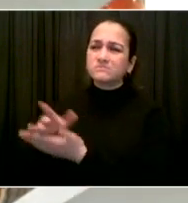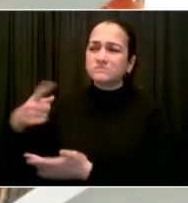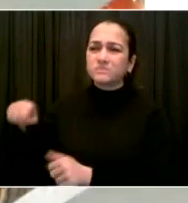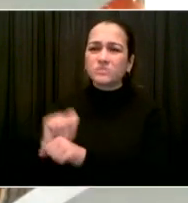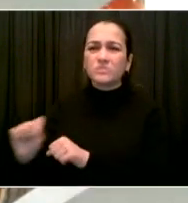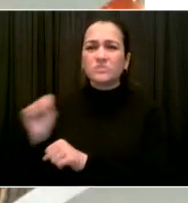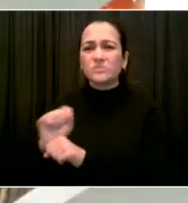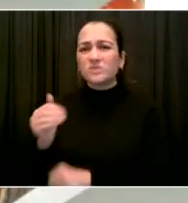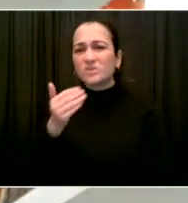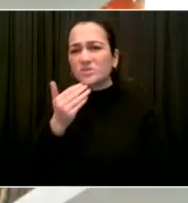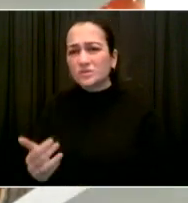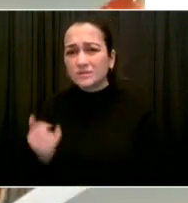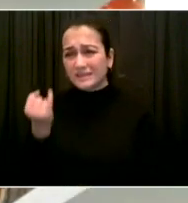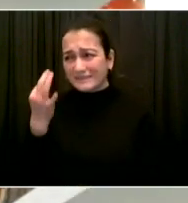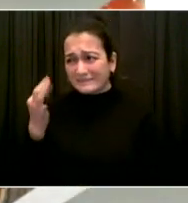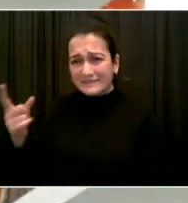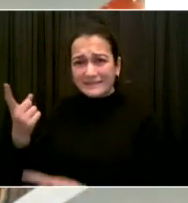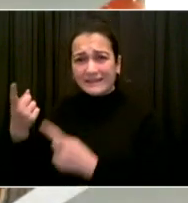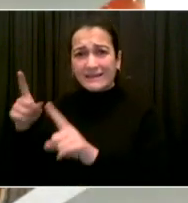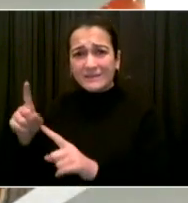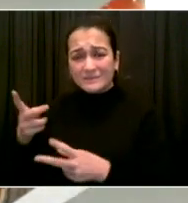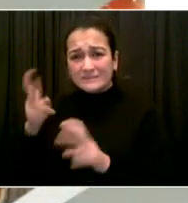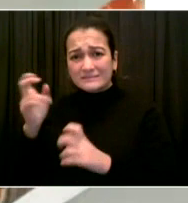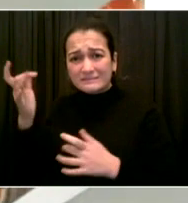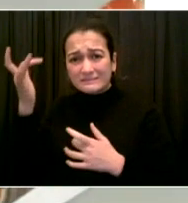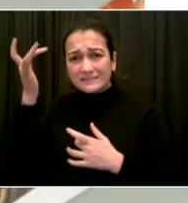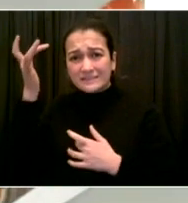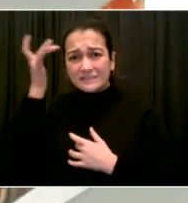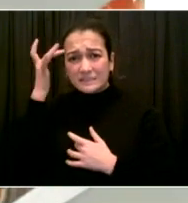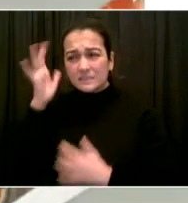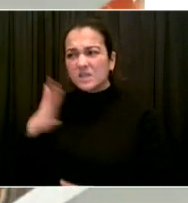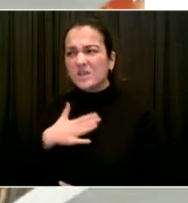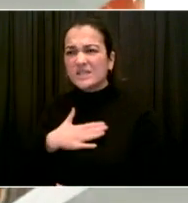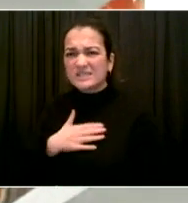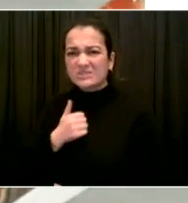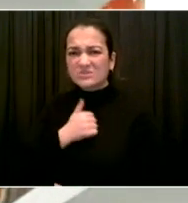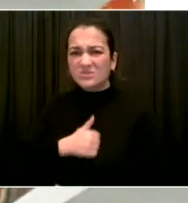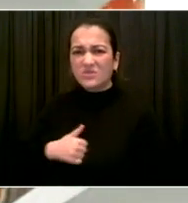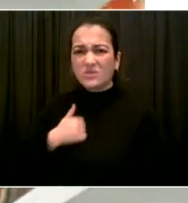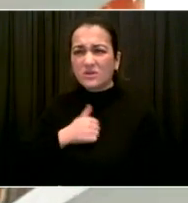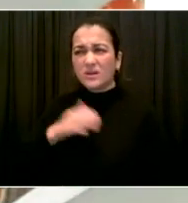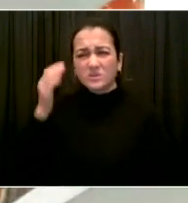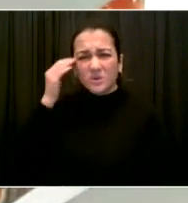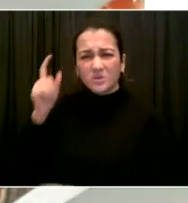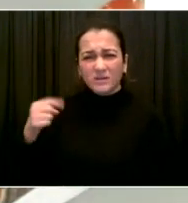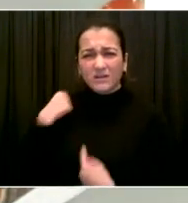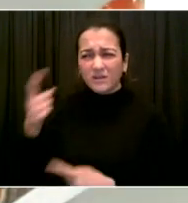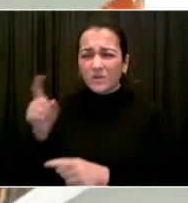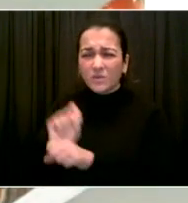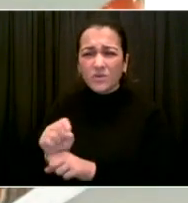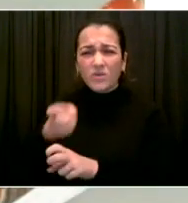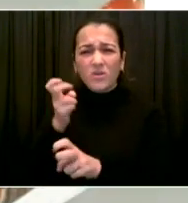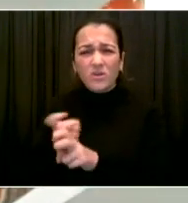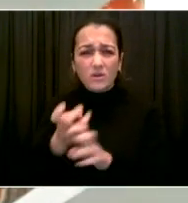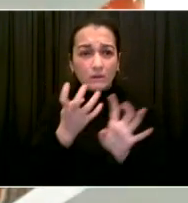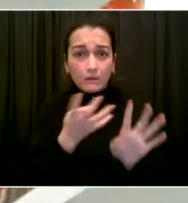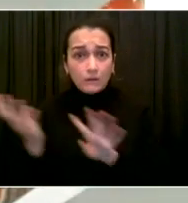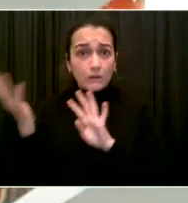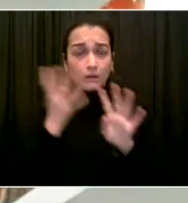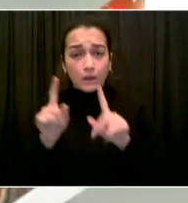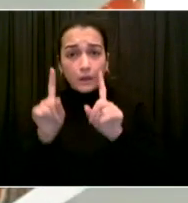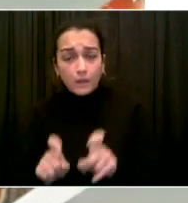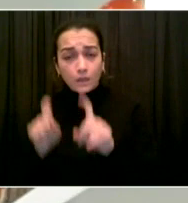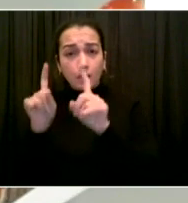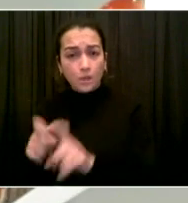so much for our city, and I'm very thankful that we have them. Now, in terms of our turnaround times, the fastest turnaround times in New York City